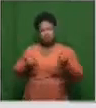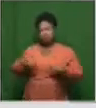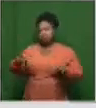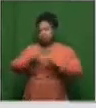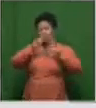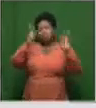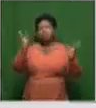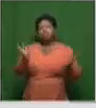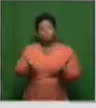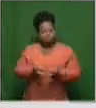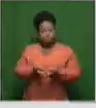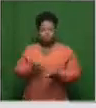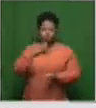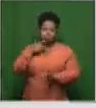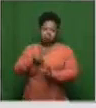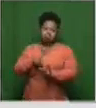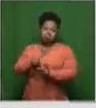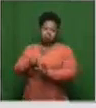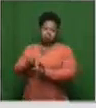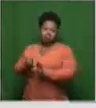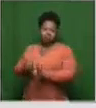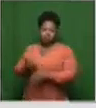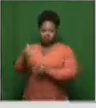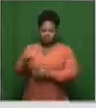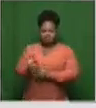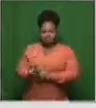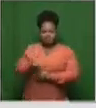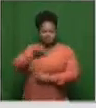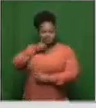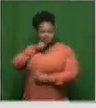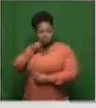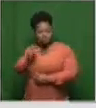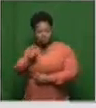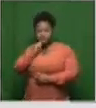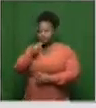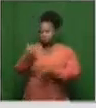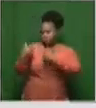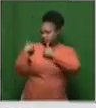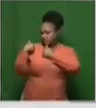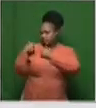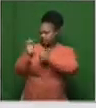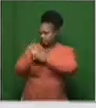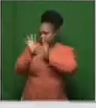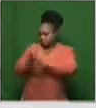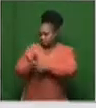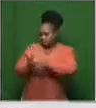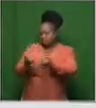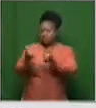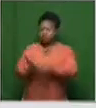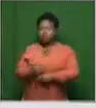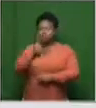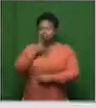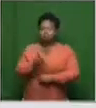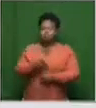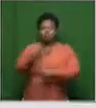who are participating in the study to see if the vaccines are safe and effective. That's the part where you really look at large